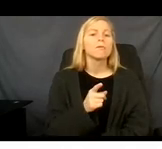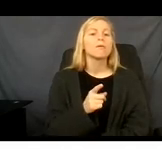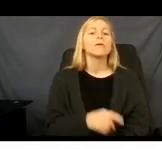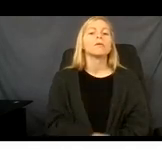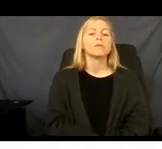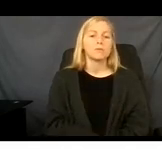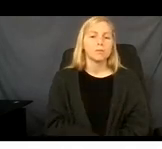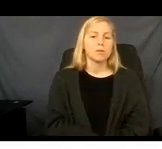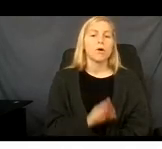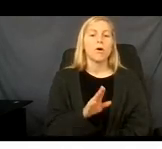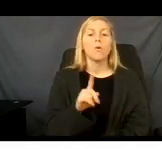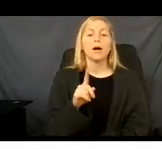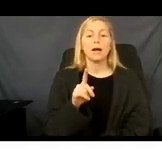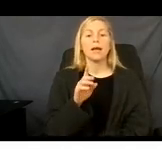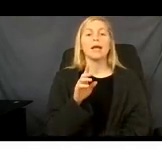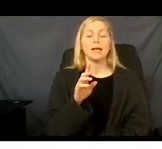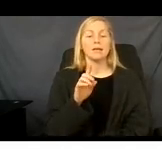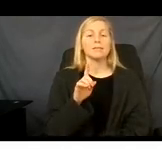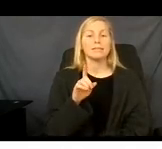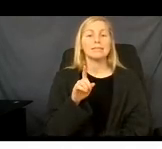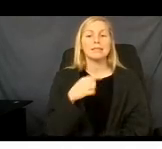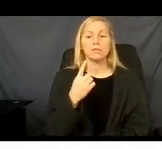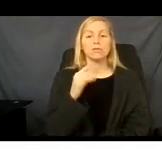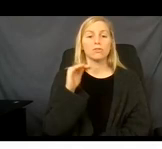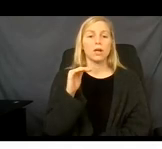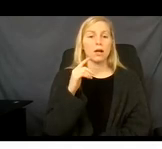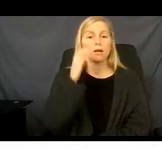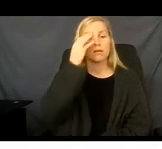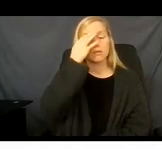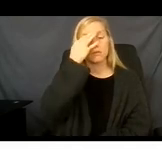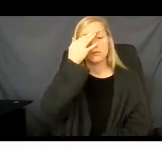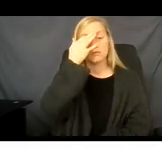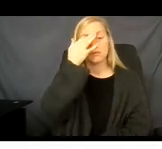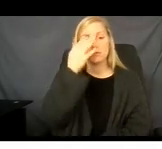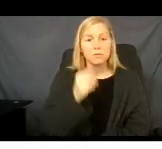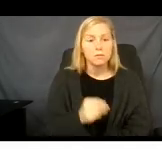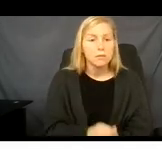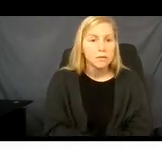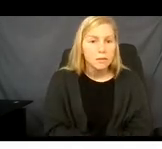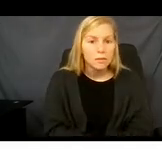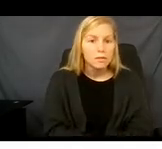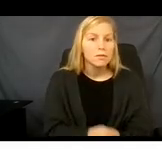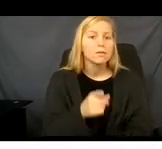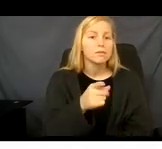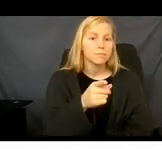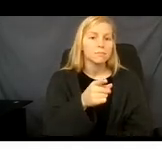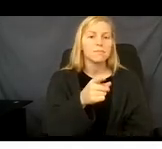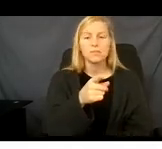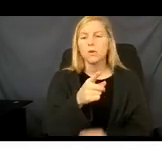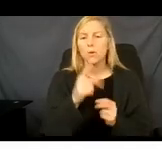adults age 19 to 20 living with parents would qualify for Medicaid